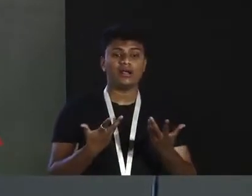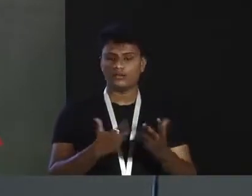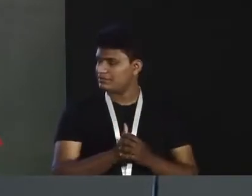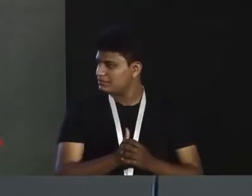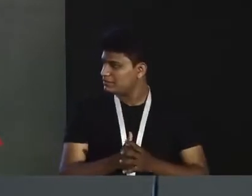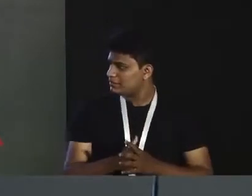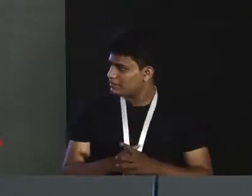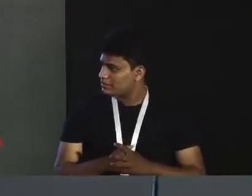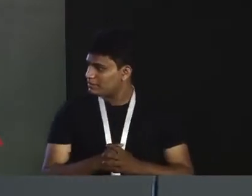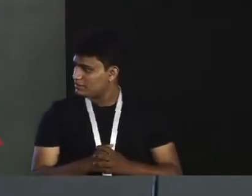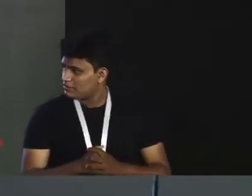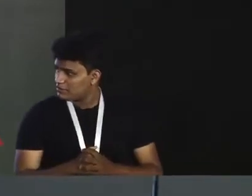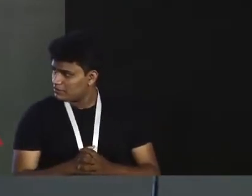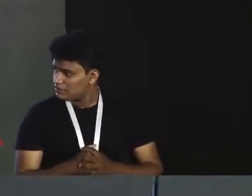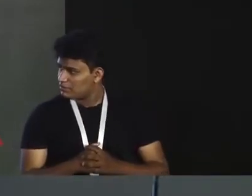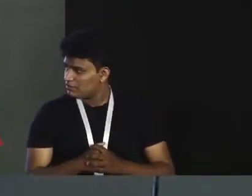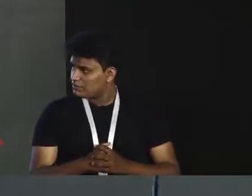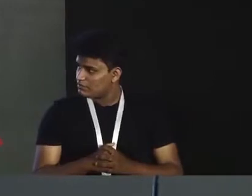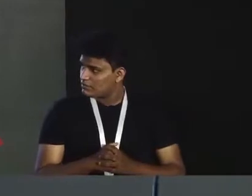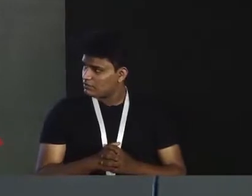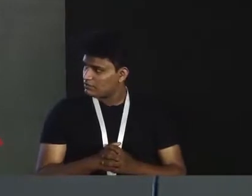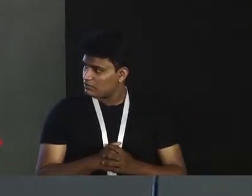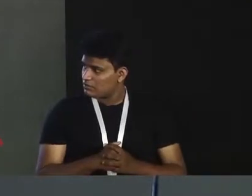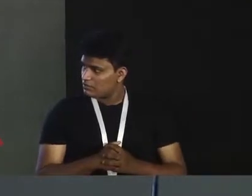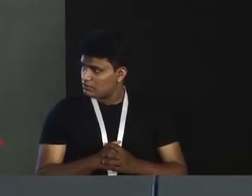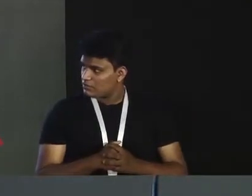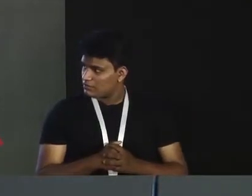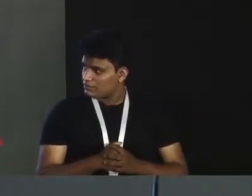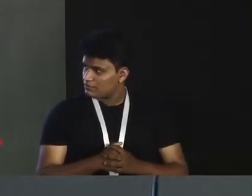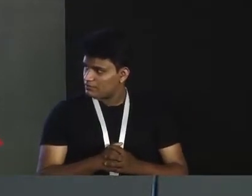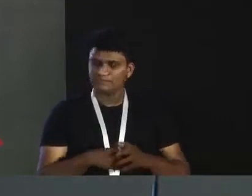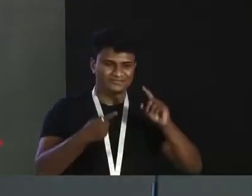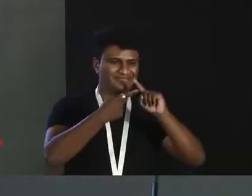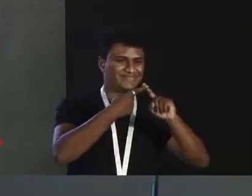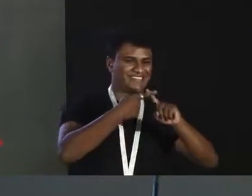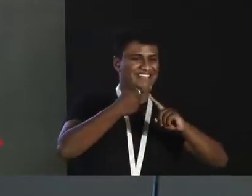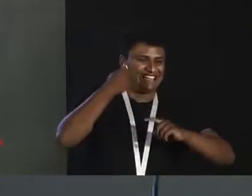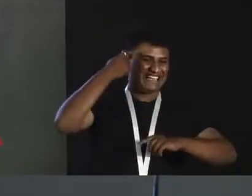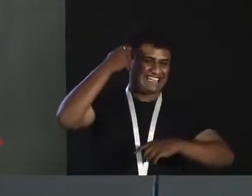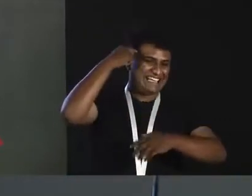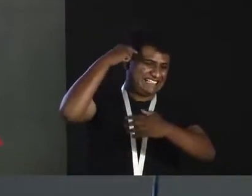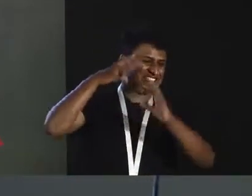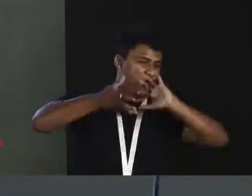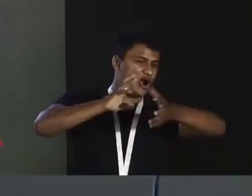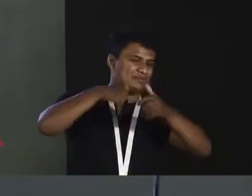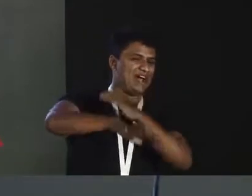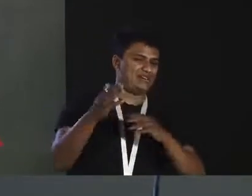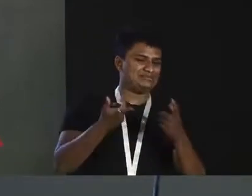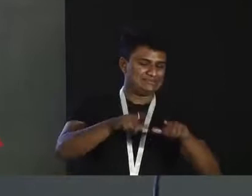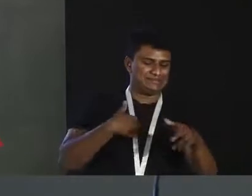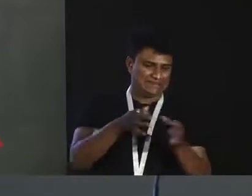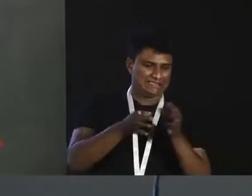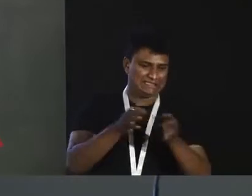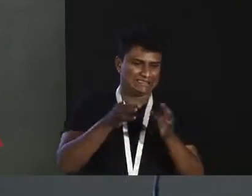send the light source directly into the brain, bypassing the eyes completely. Or